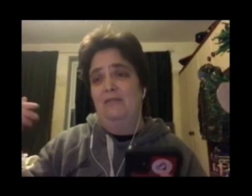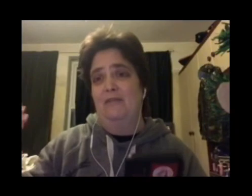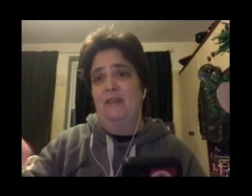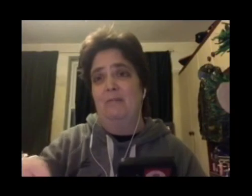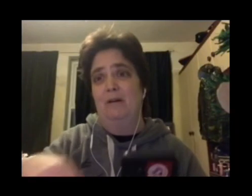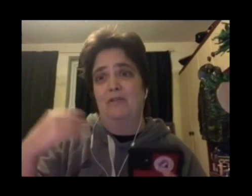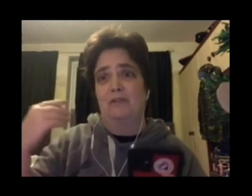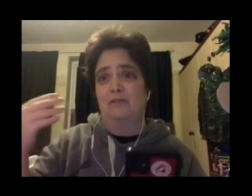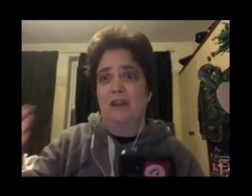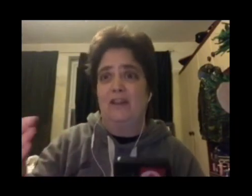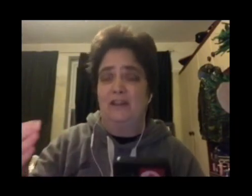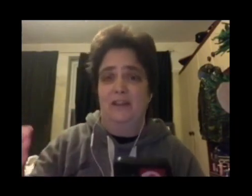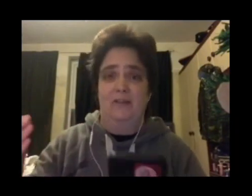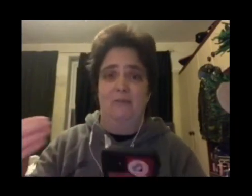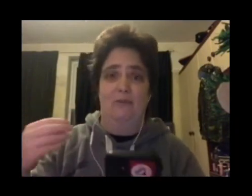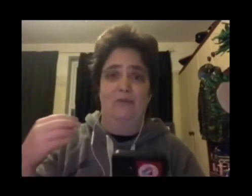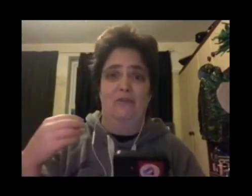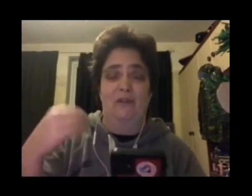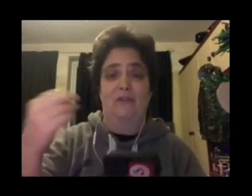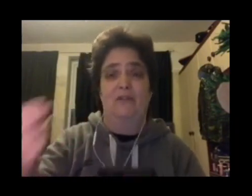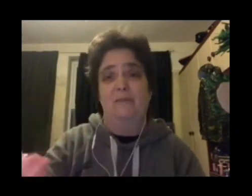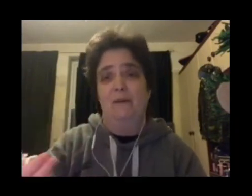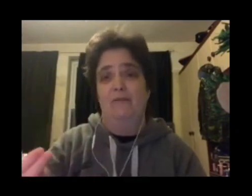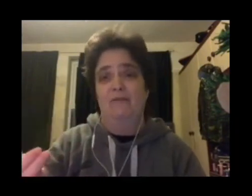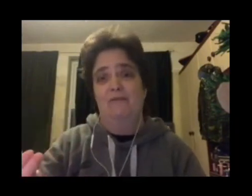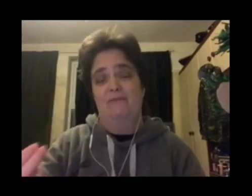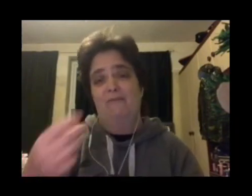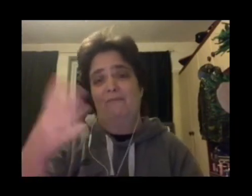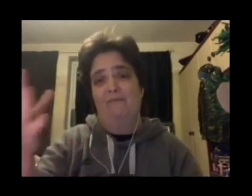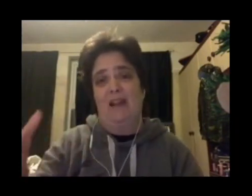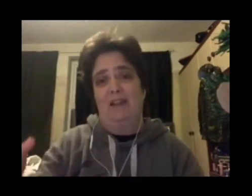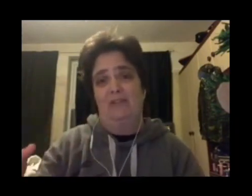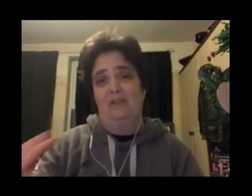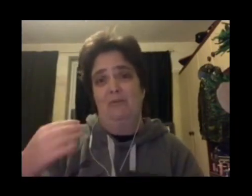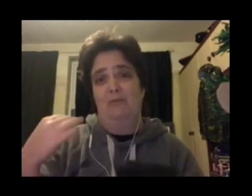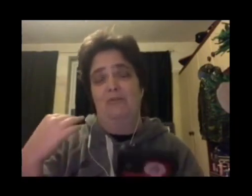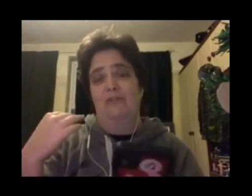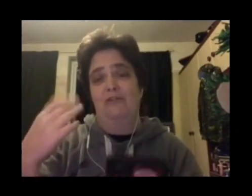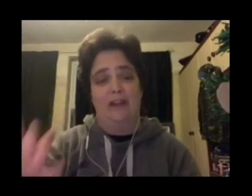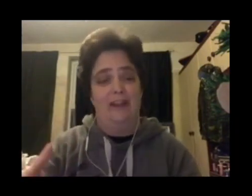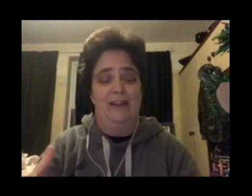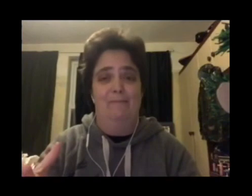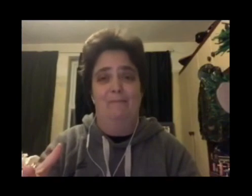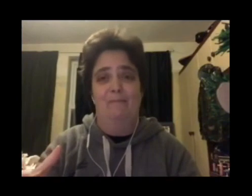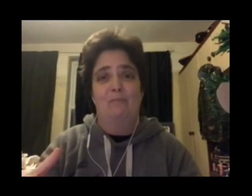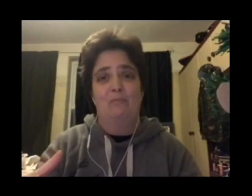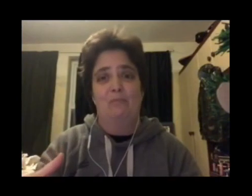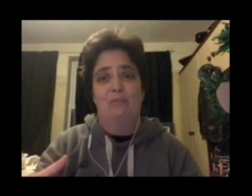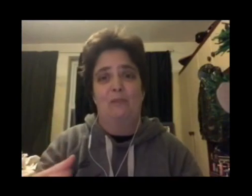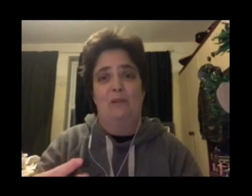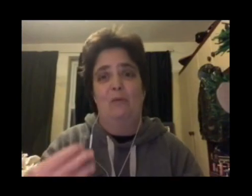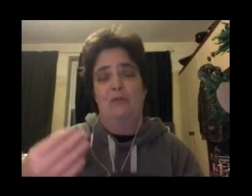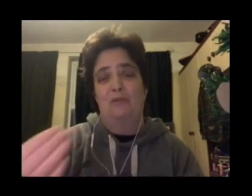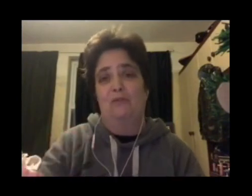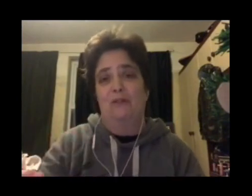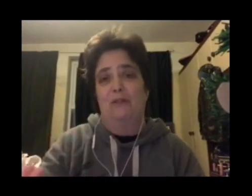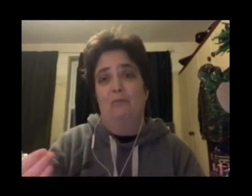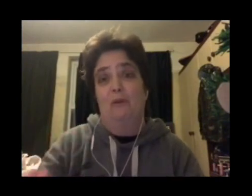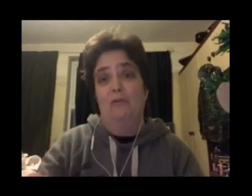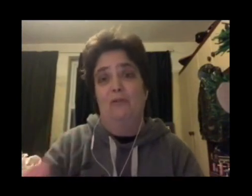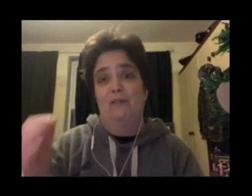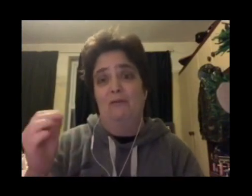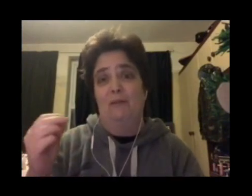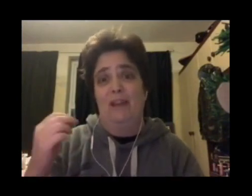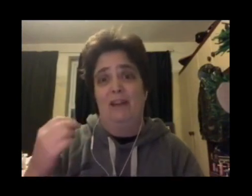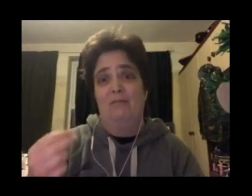And if the person that created this wants, does see my reaction and wants to share what the storyline